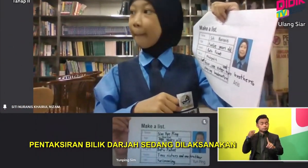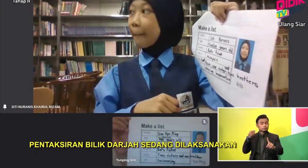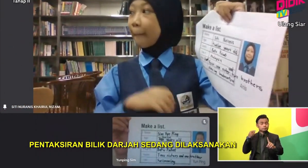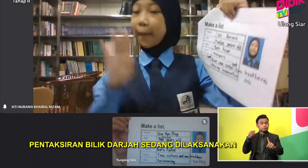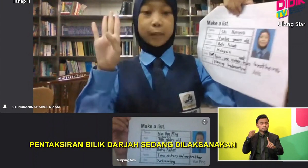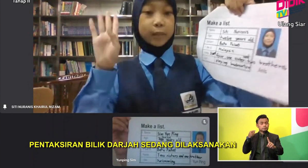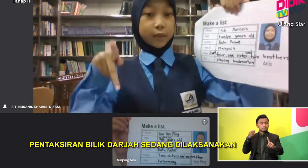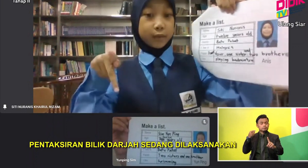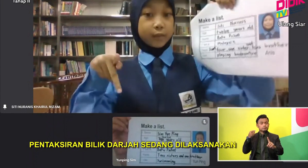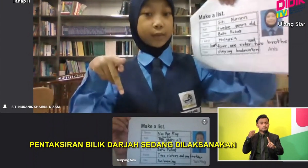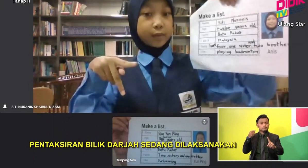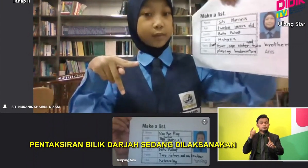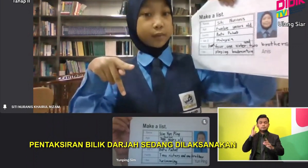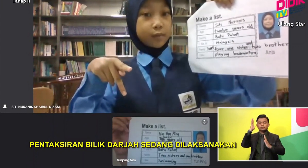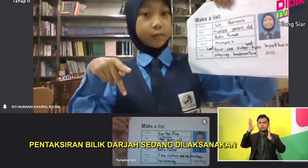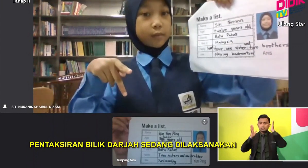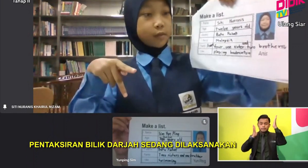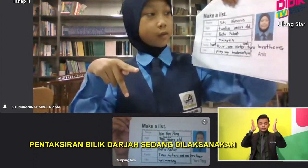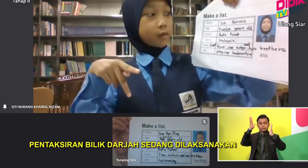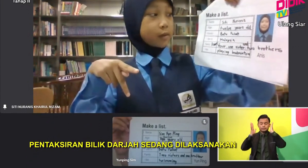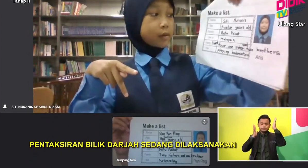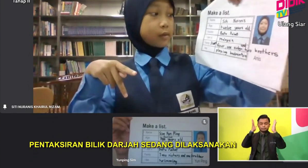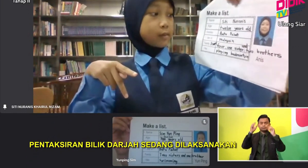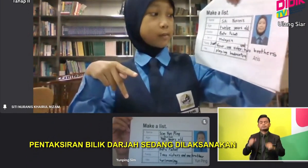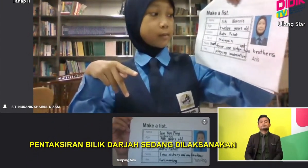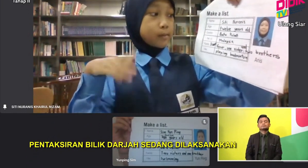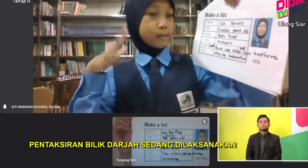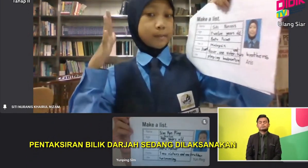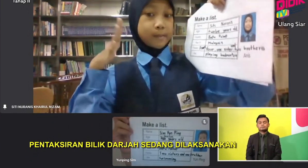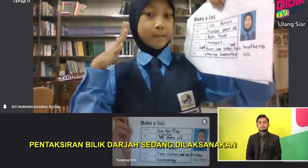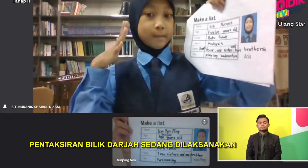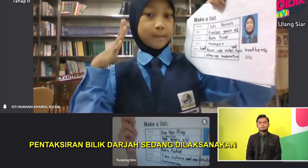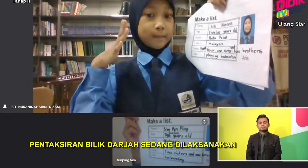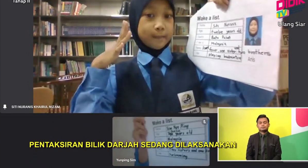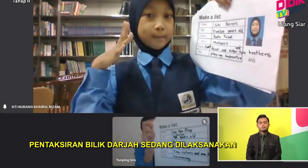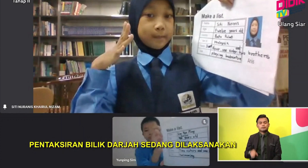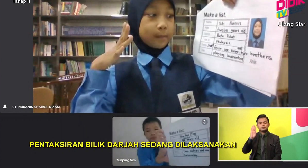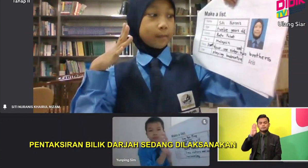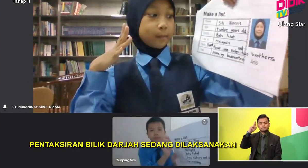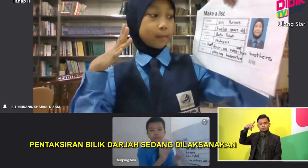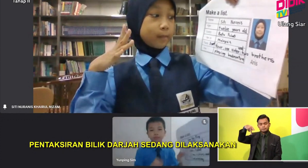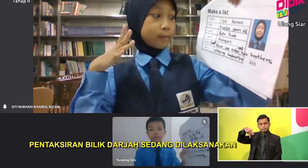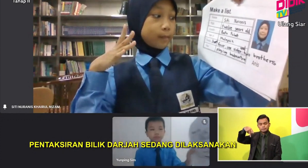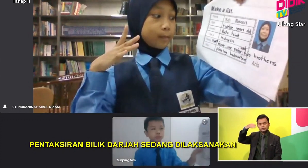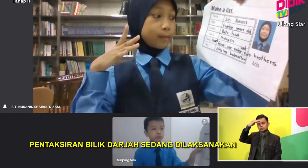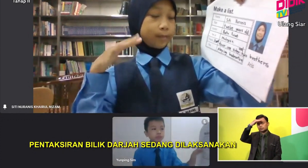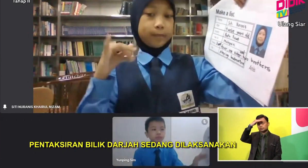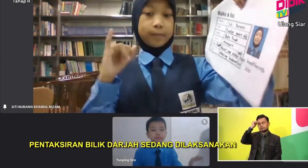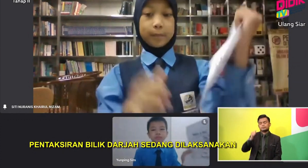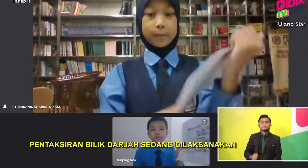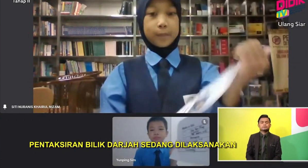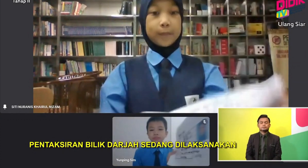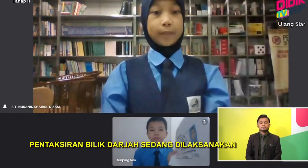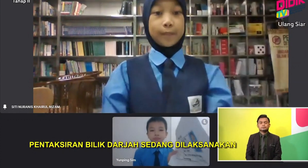Country of Malaysia. Okay. Okay. Batu Pahad. Okay. Then.